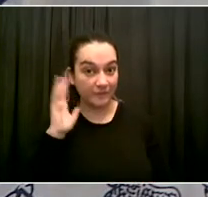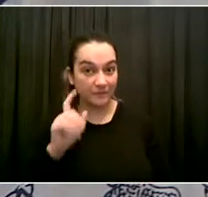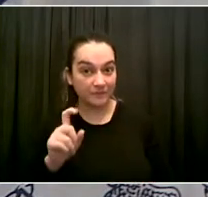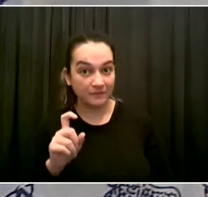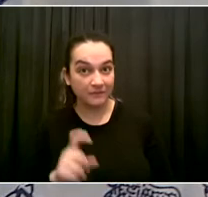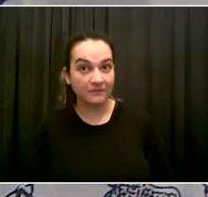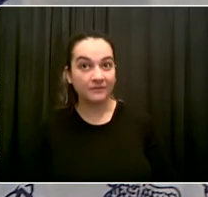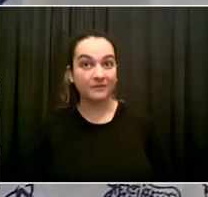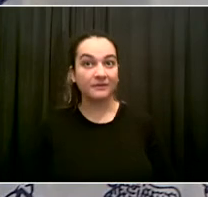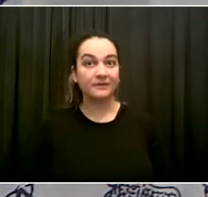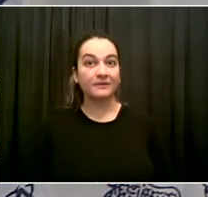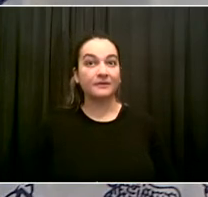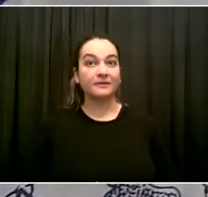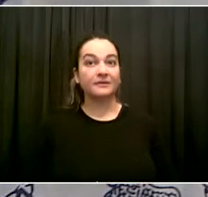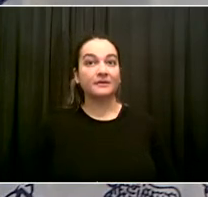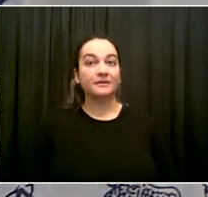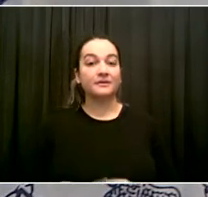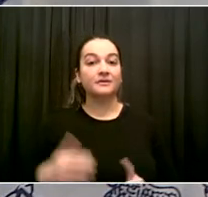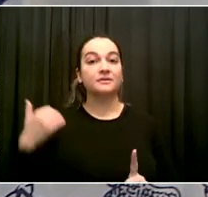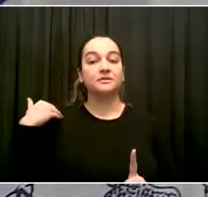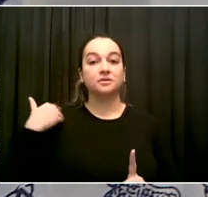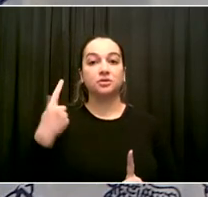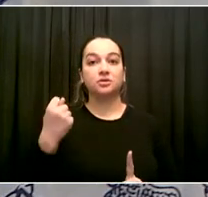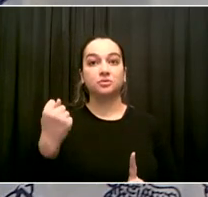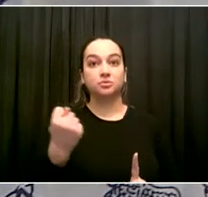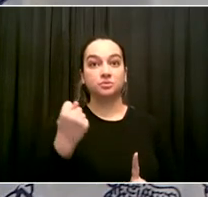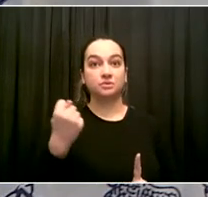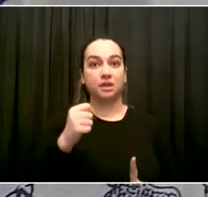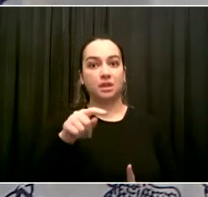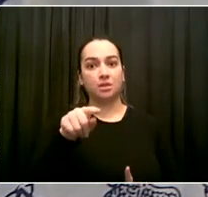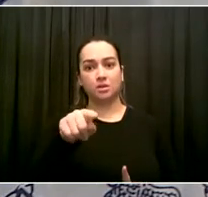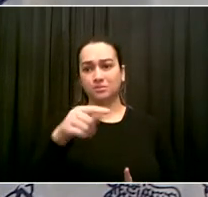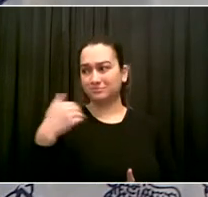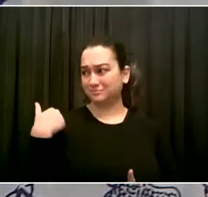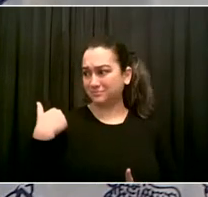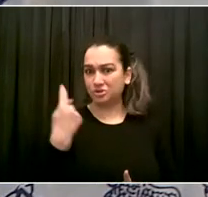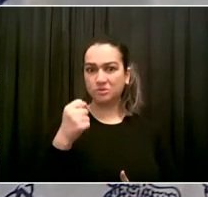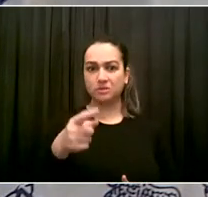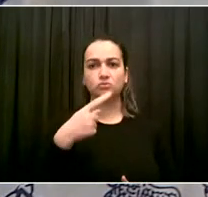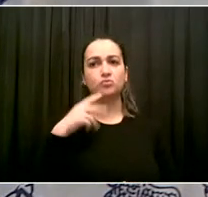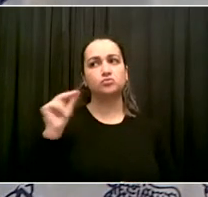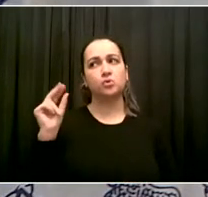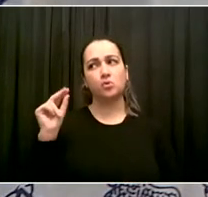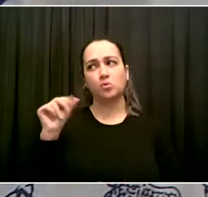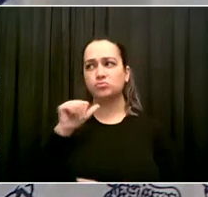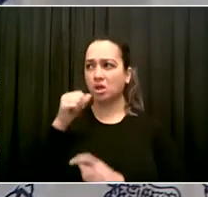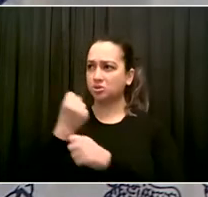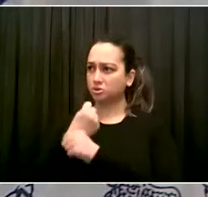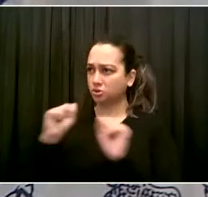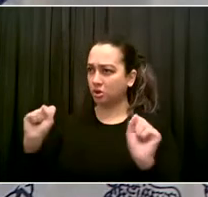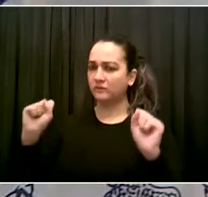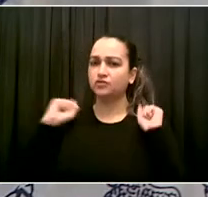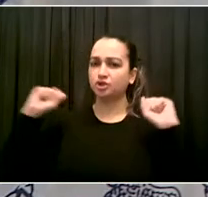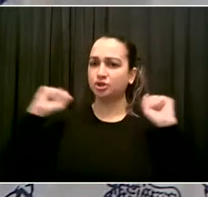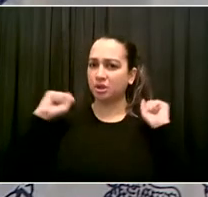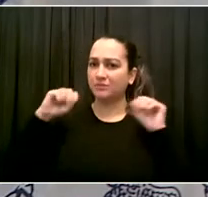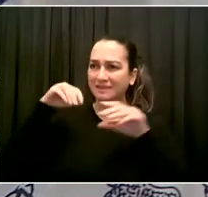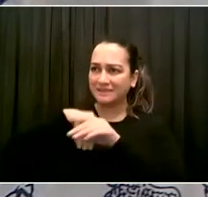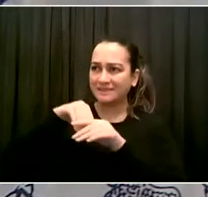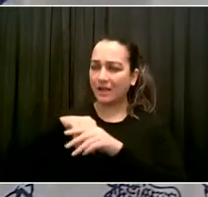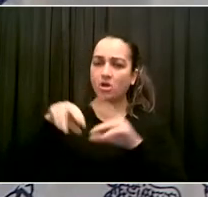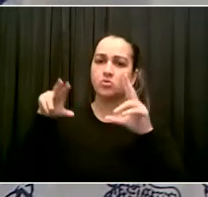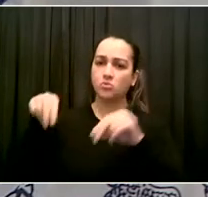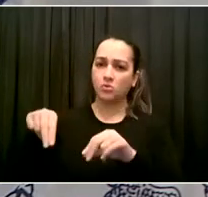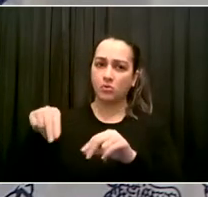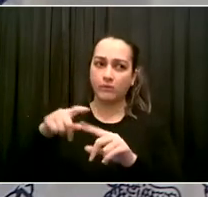not safely resume, that now we're told on Wednesday that they can safely resume? Well, Andrew, you are